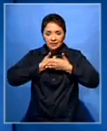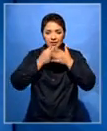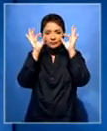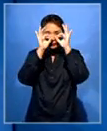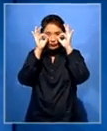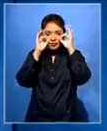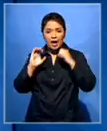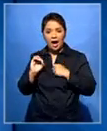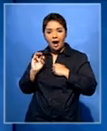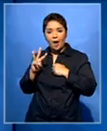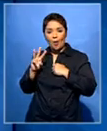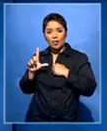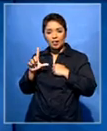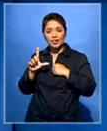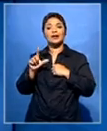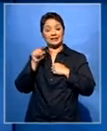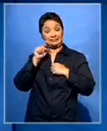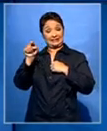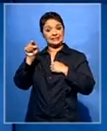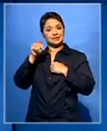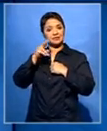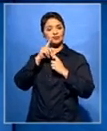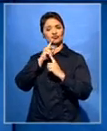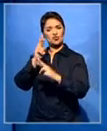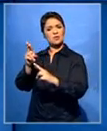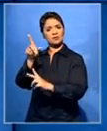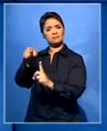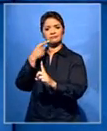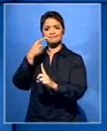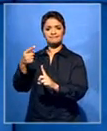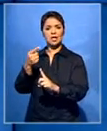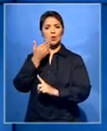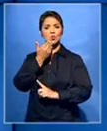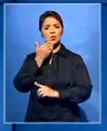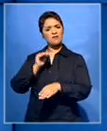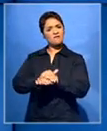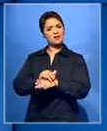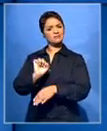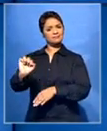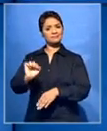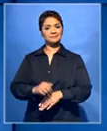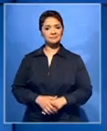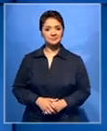of prey are often misunderstood. Our reporter Gillian Pillay tells us about her new feathered friend.